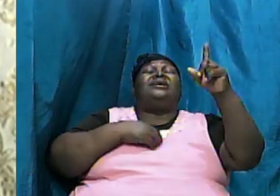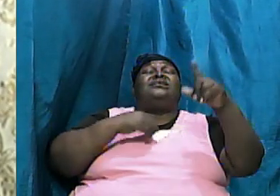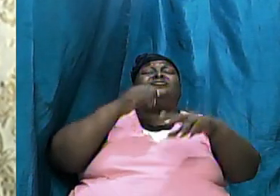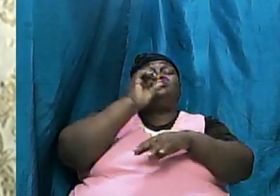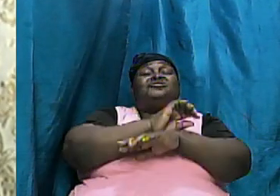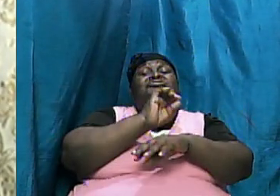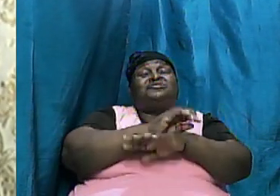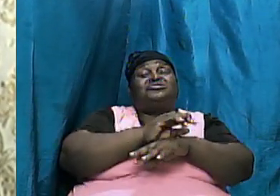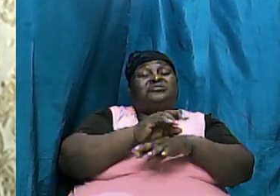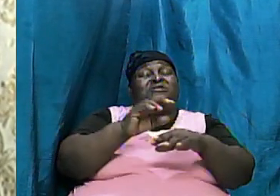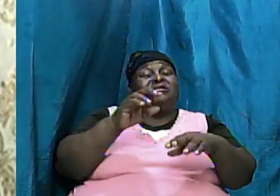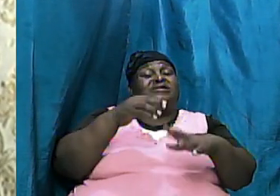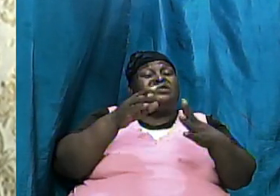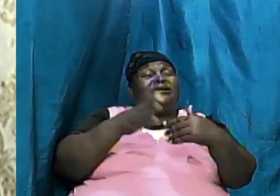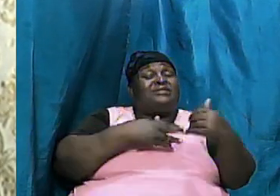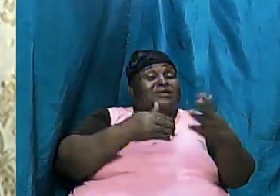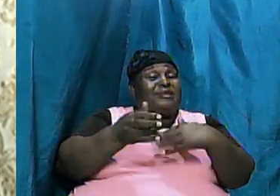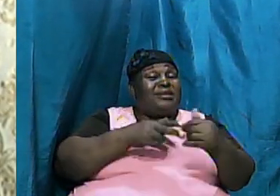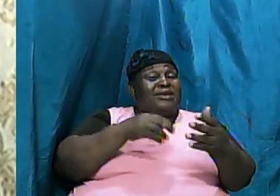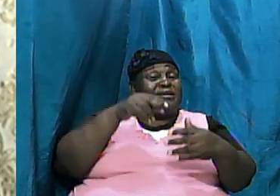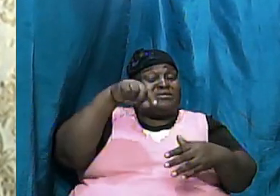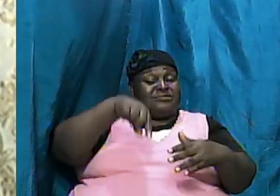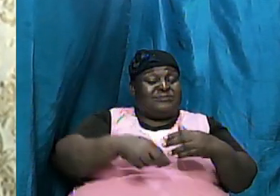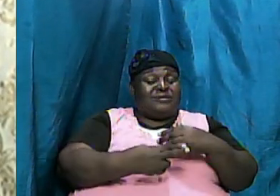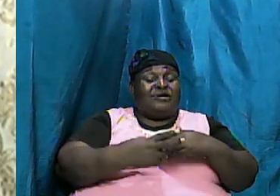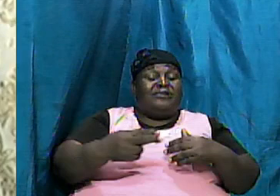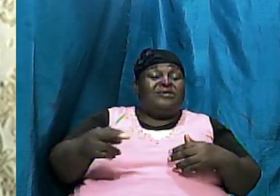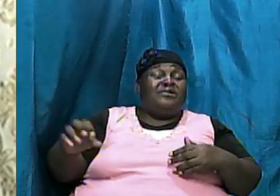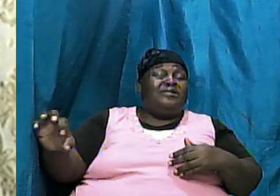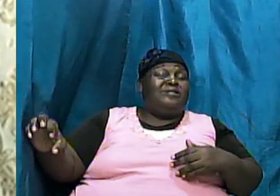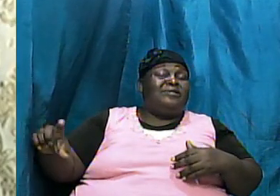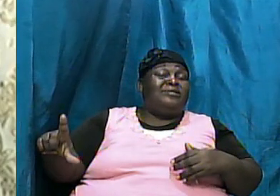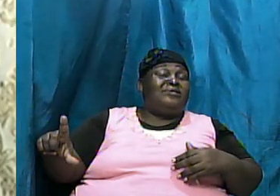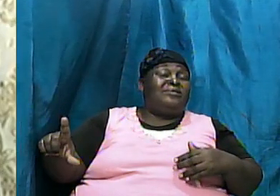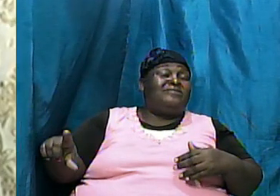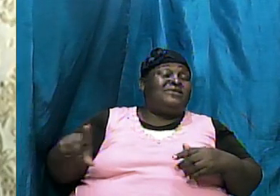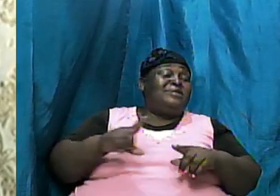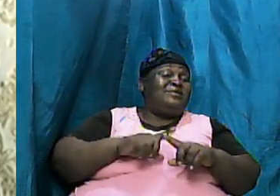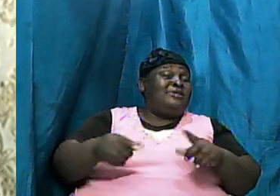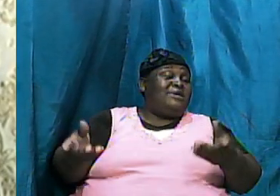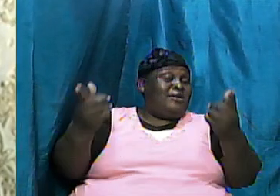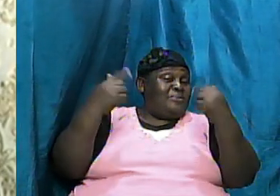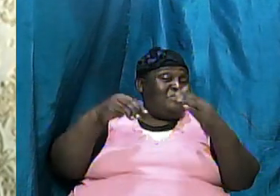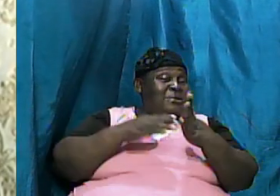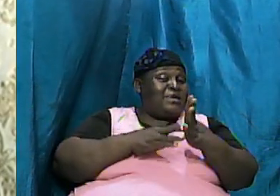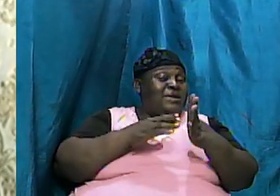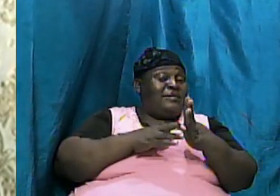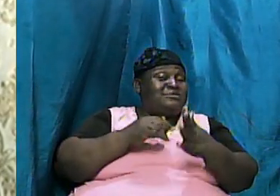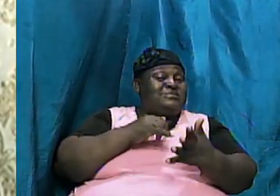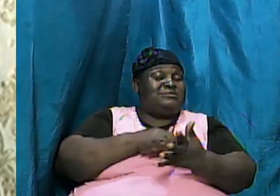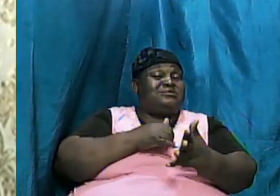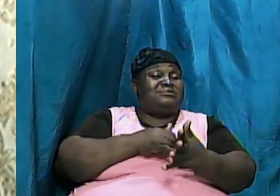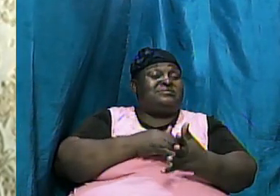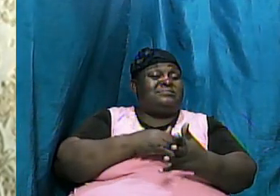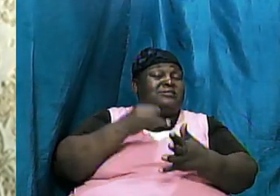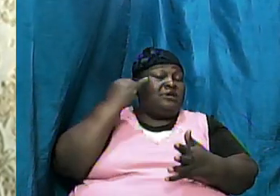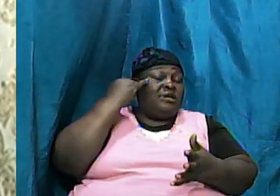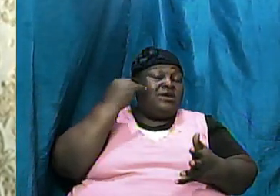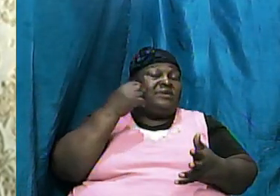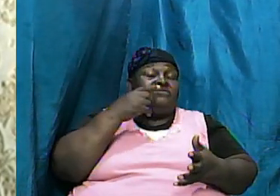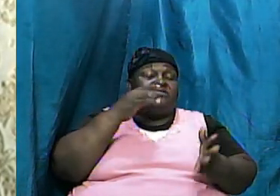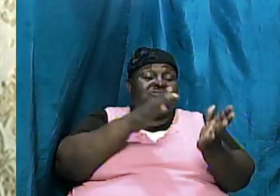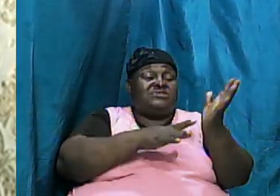stand firm and resolute on that because it was the words of Jesus and if Jesus said it